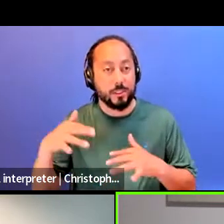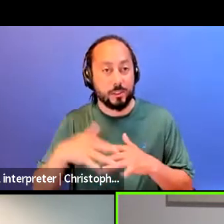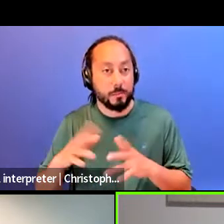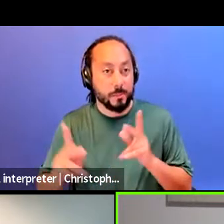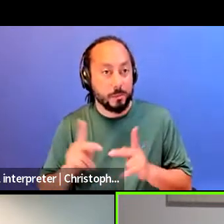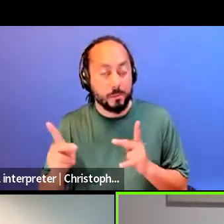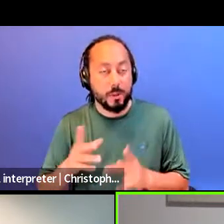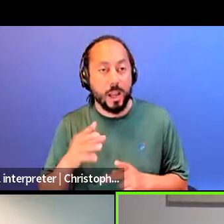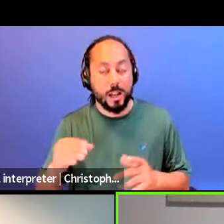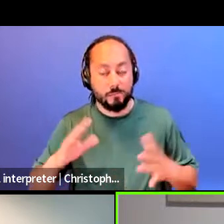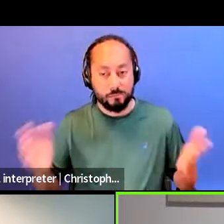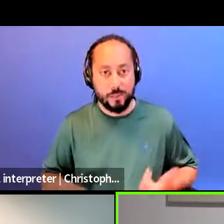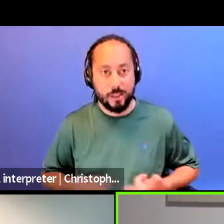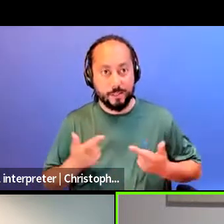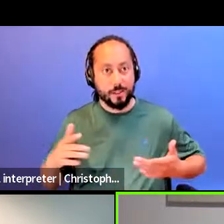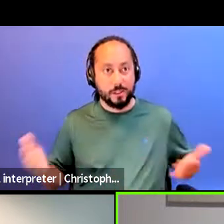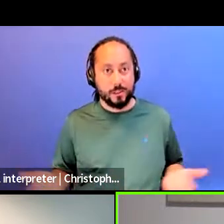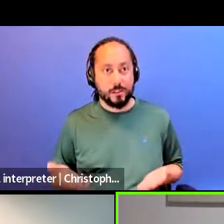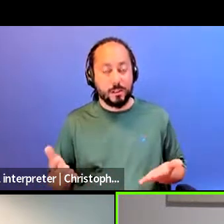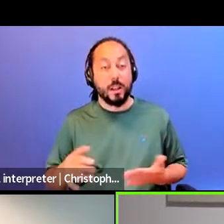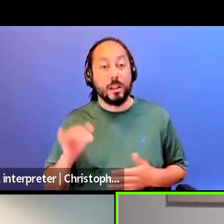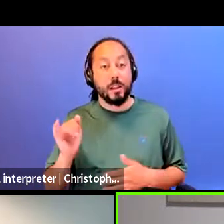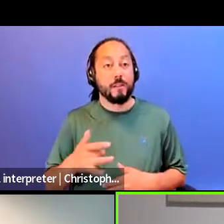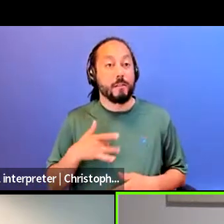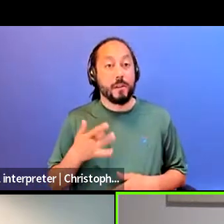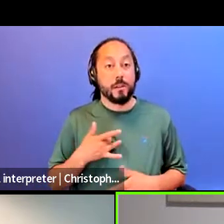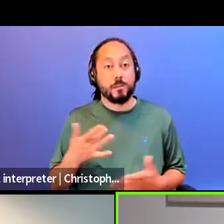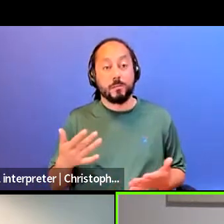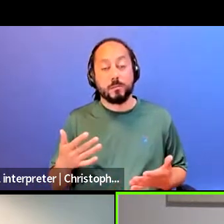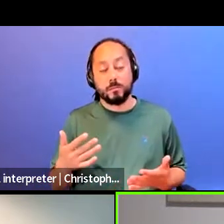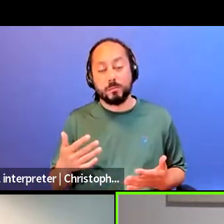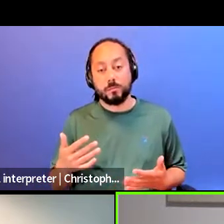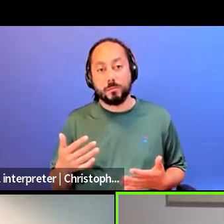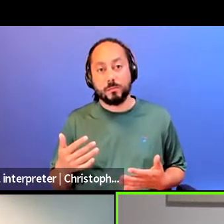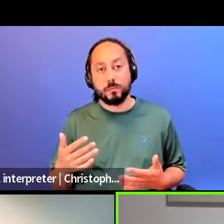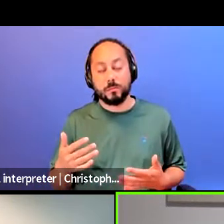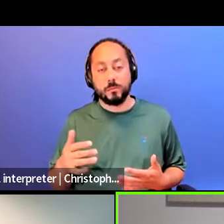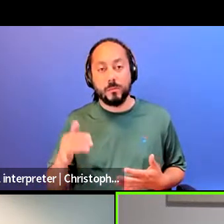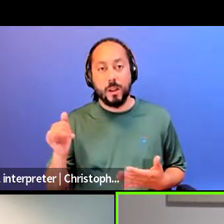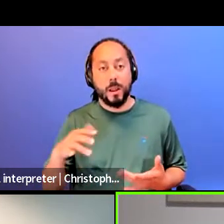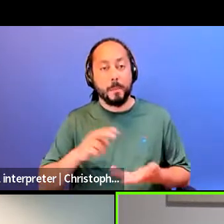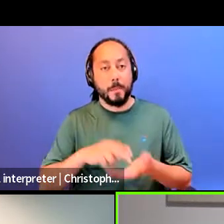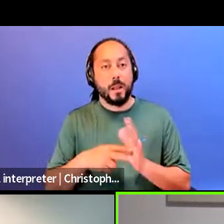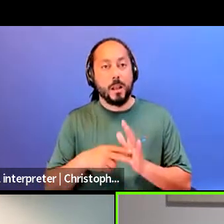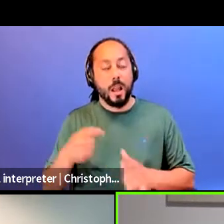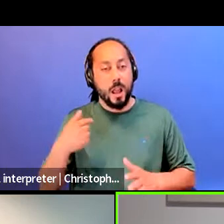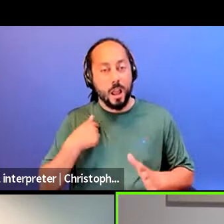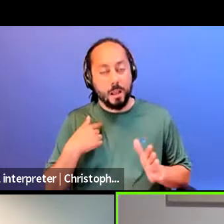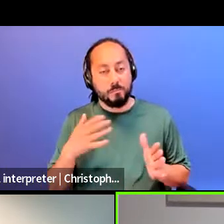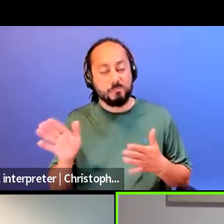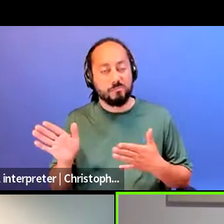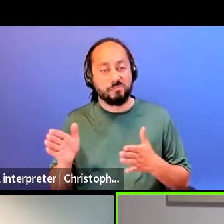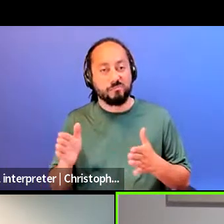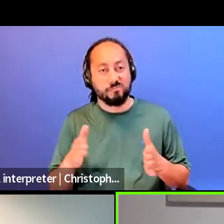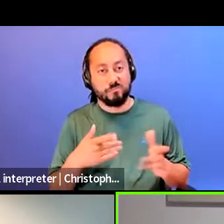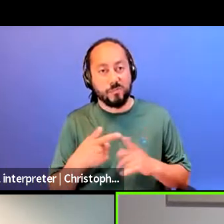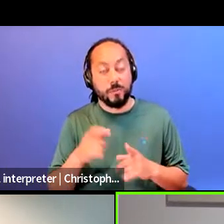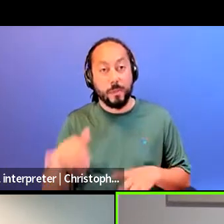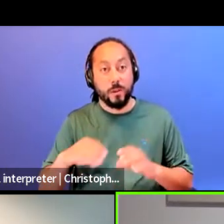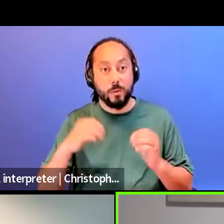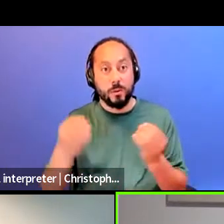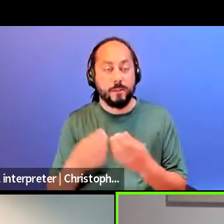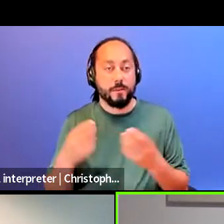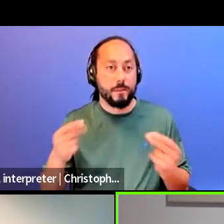our presence here. And that felt, um, that, that, you know, veered me away from that, um, that organization very quickly,